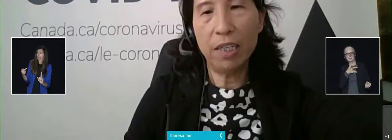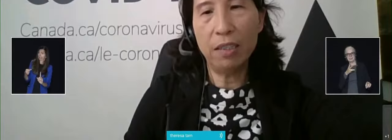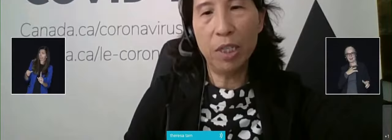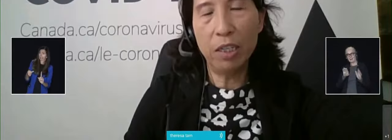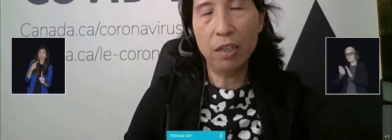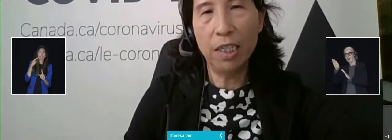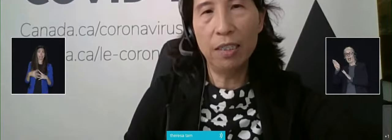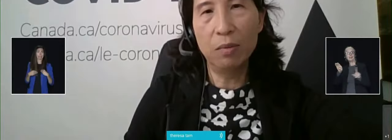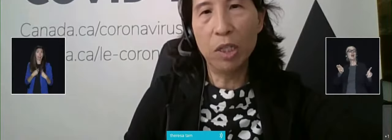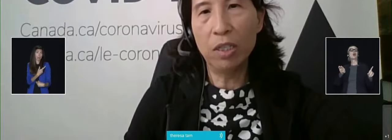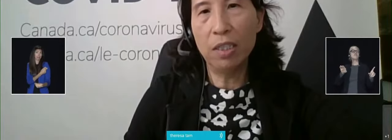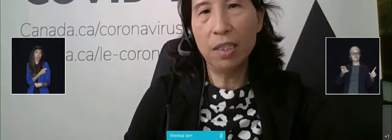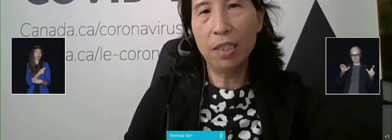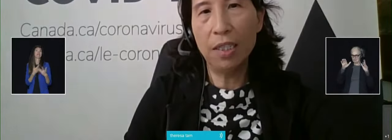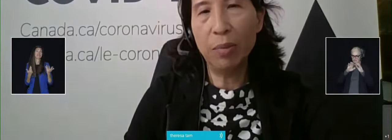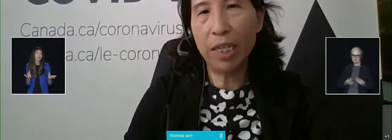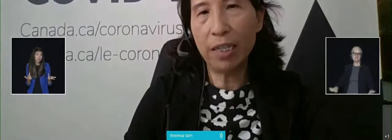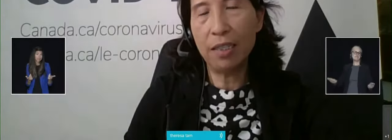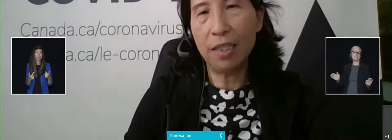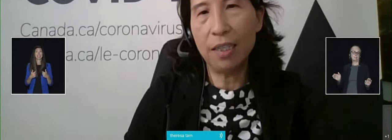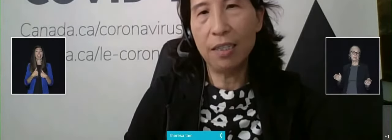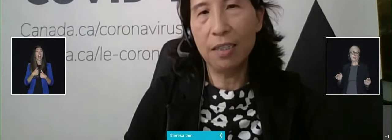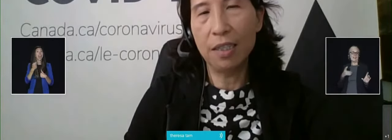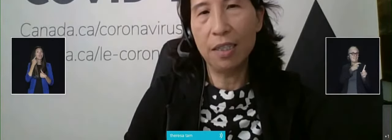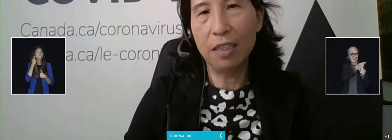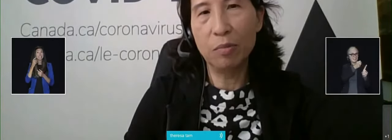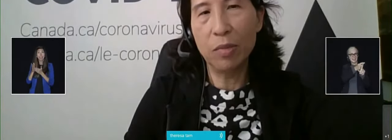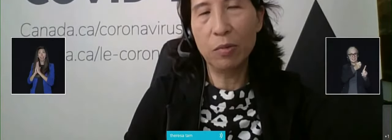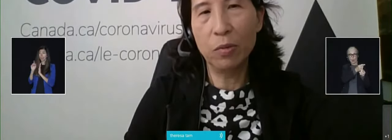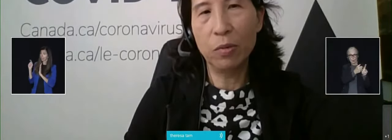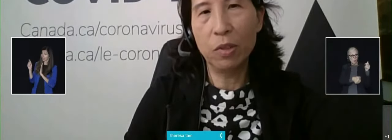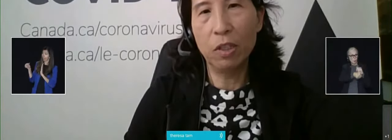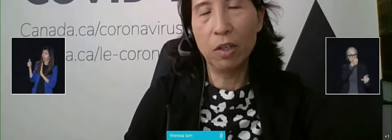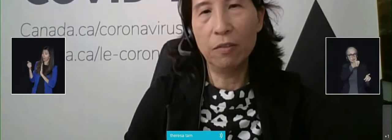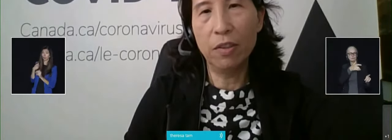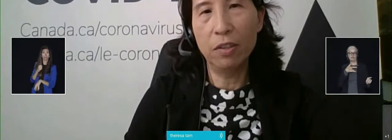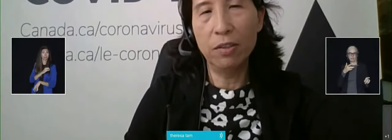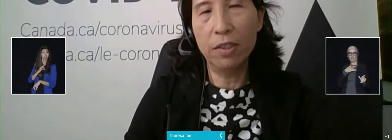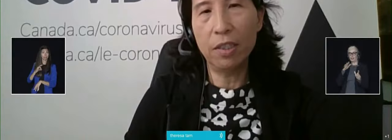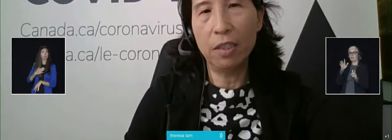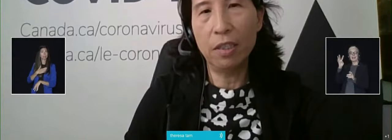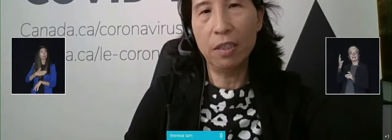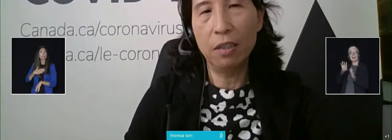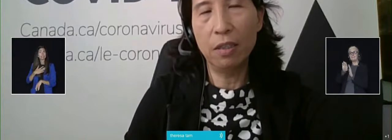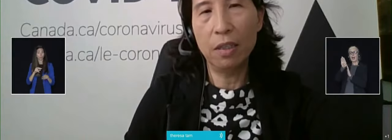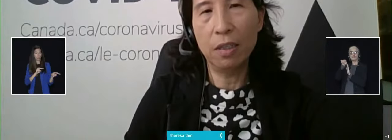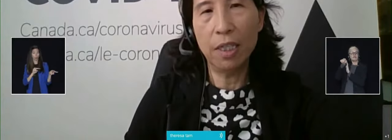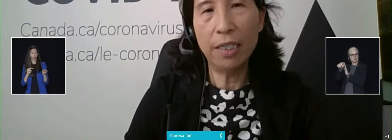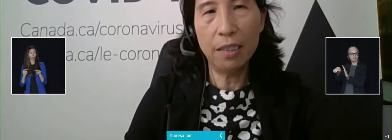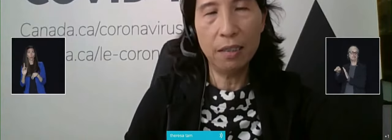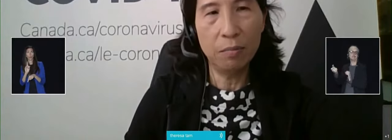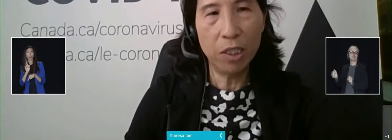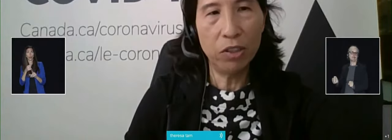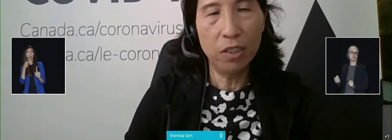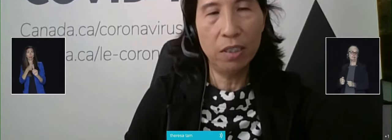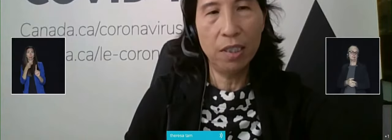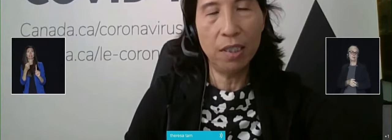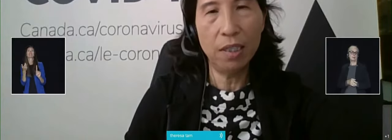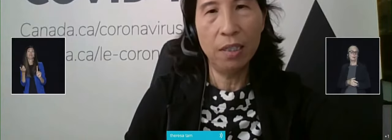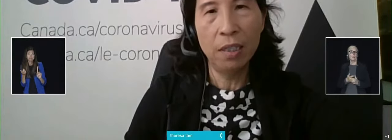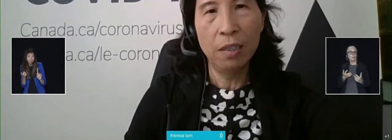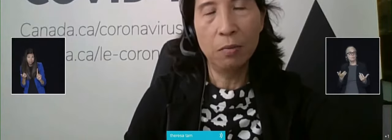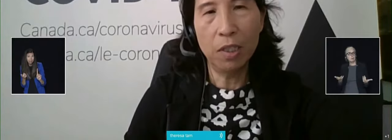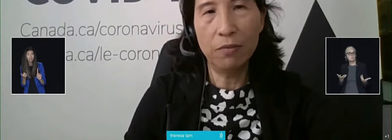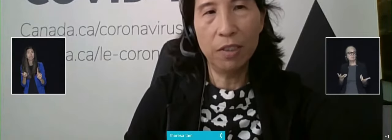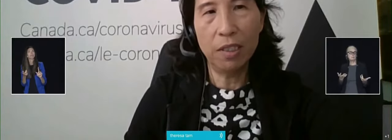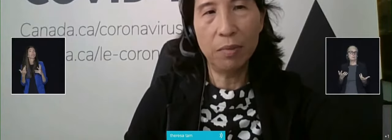I have asked my colleagues to monitor the impact and, you know, off those latest measures